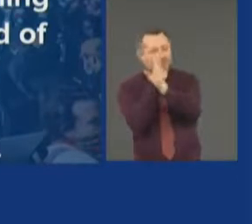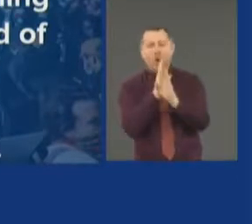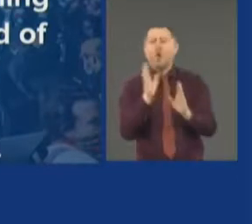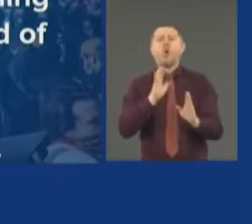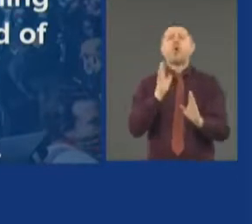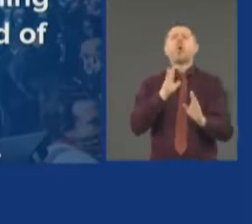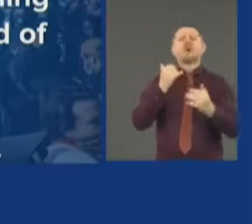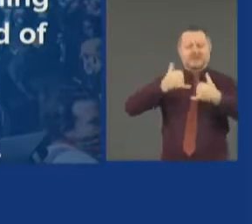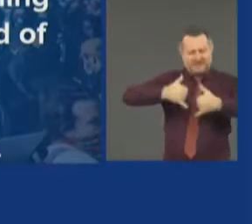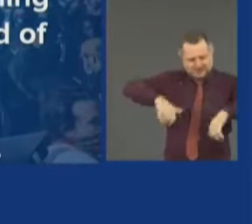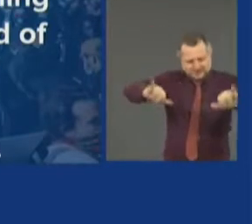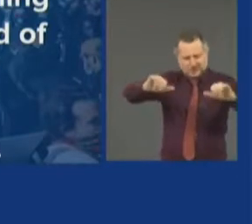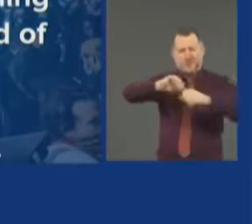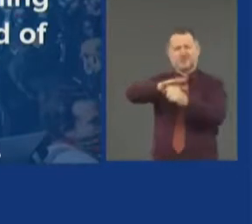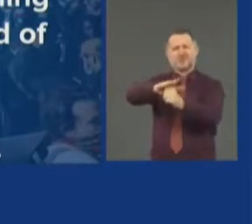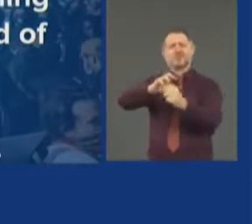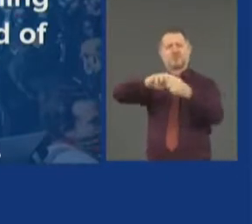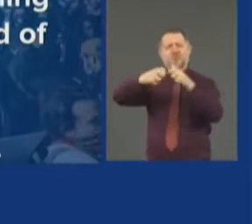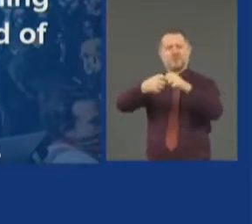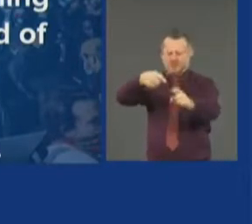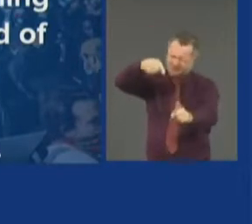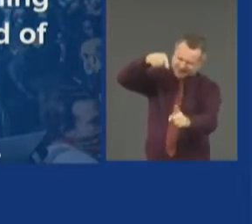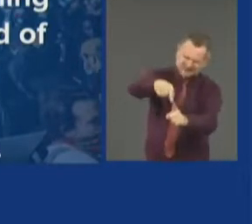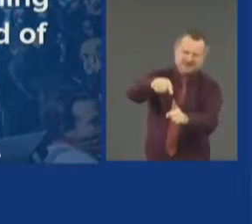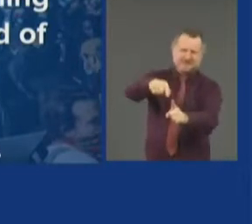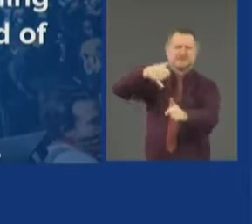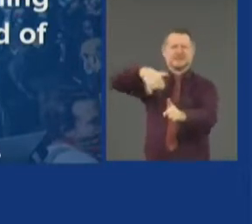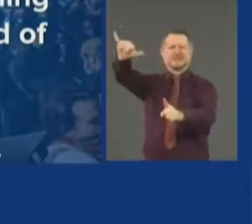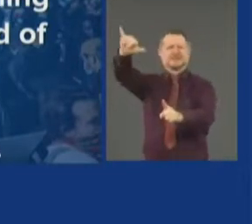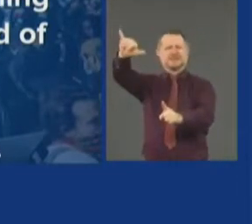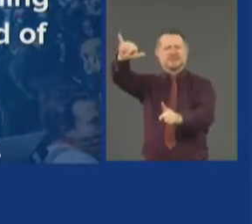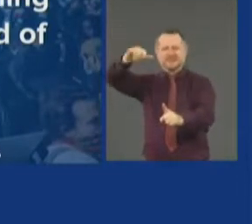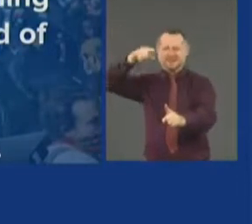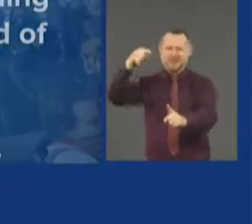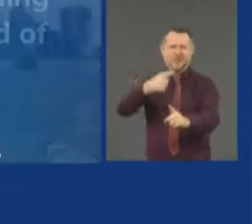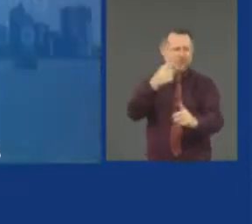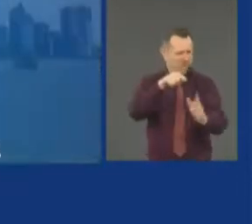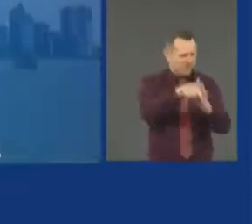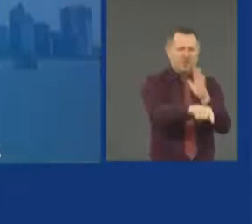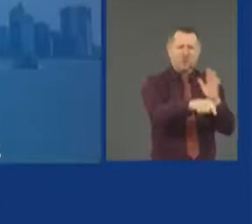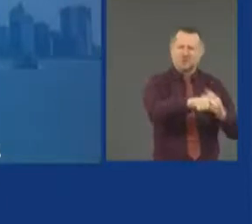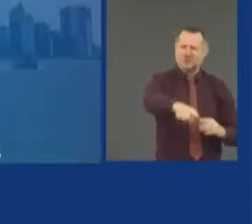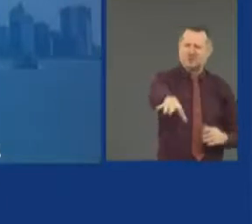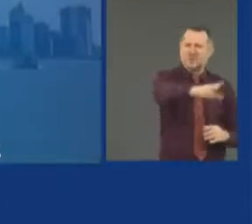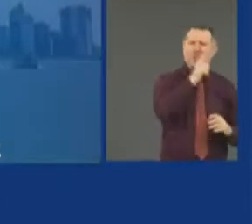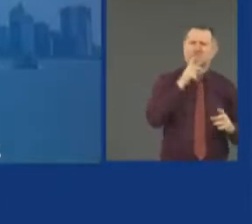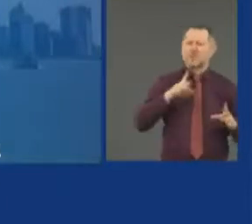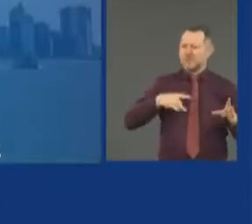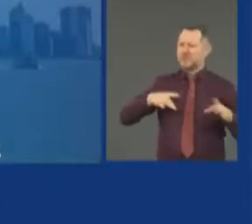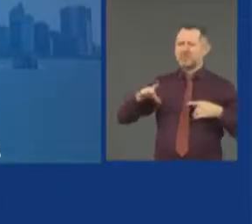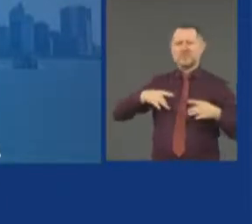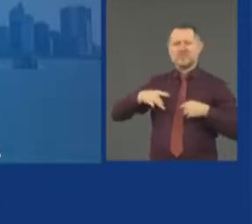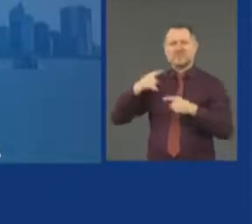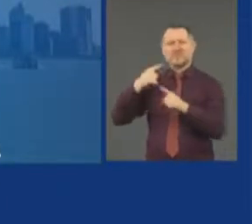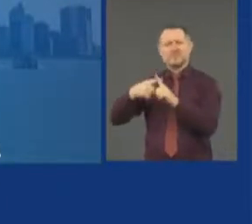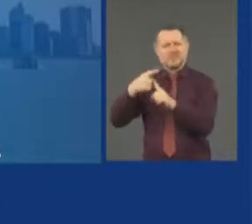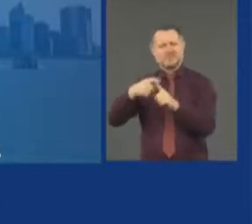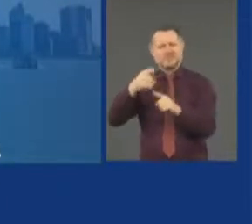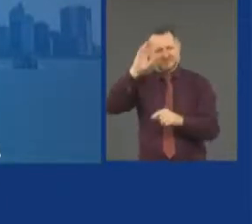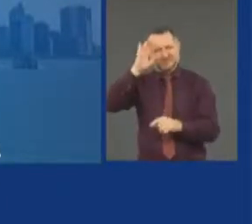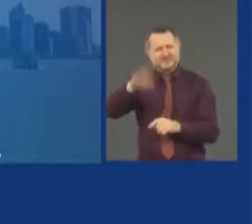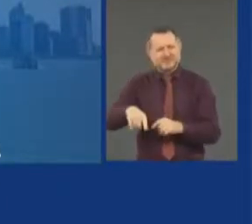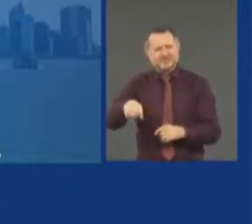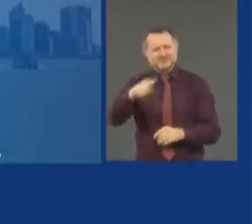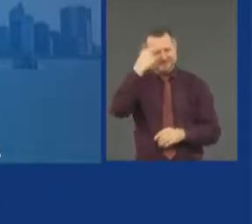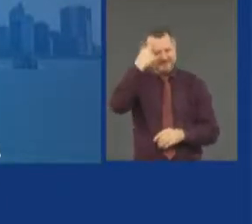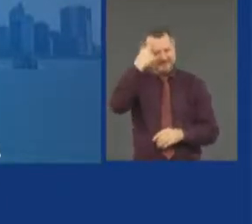And COVID still kills also. So be mindful and respective of that. But look, it is a